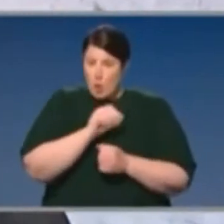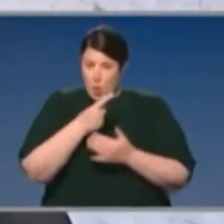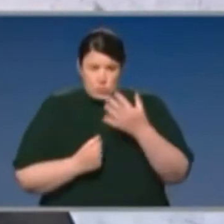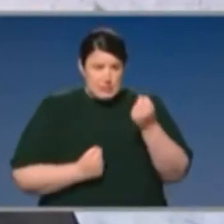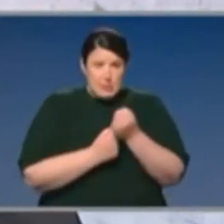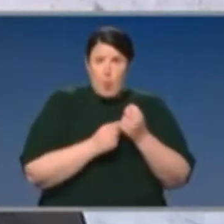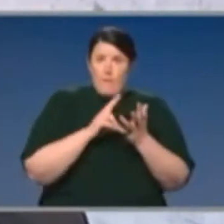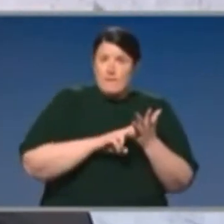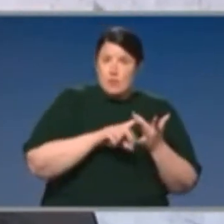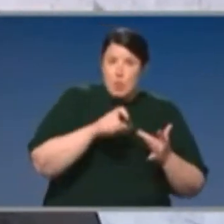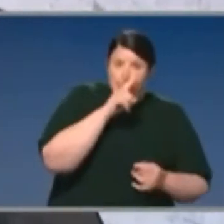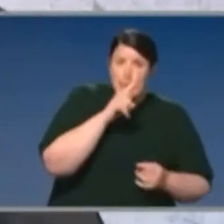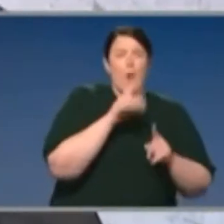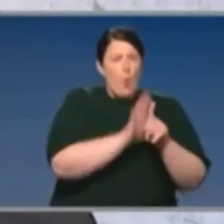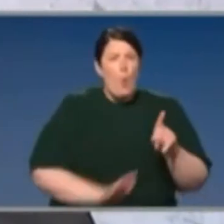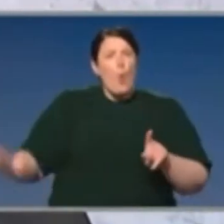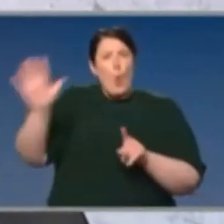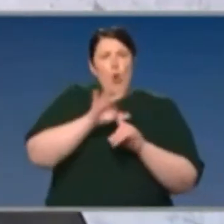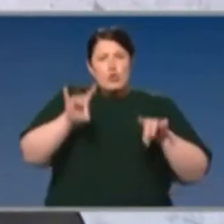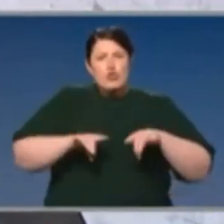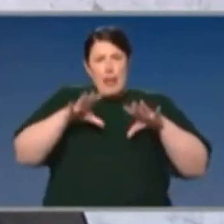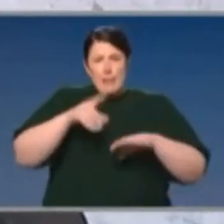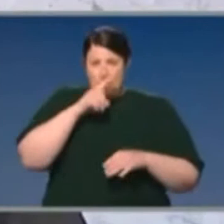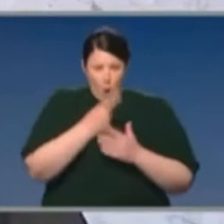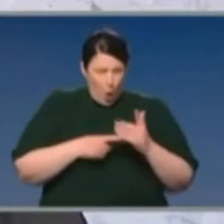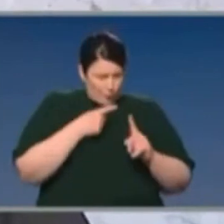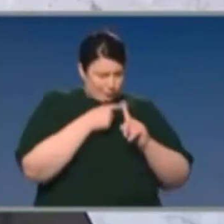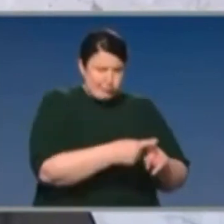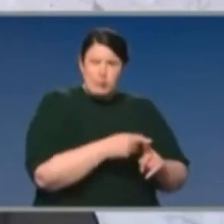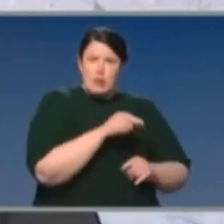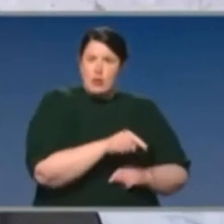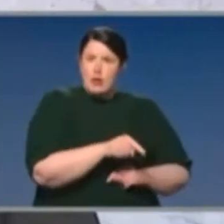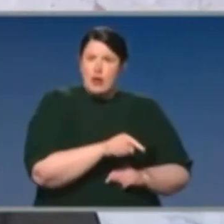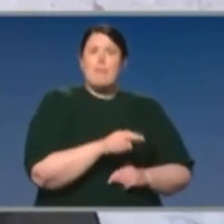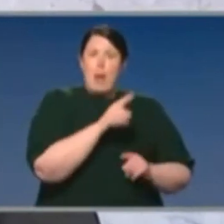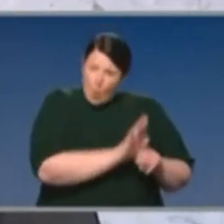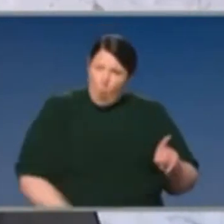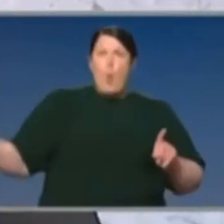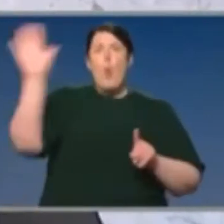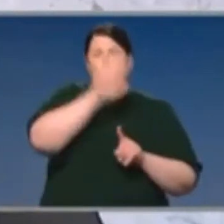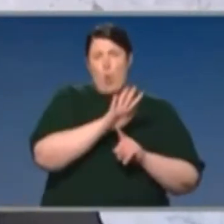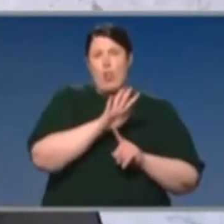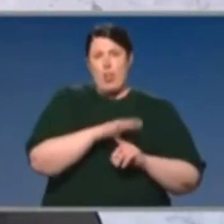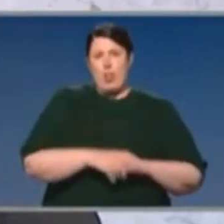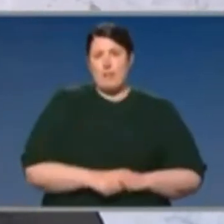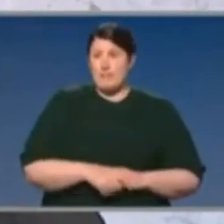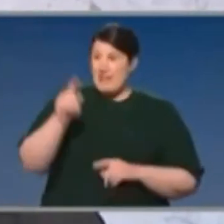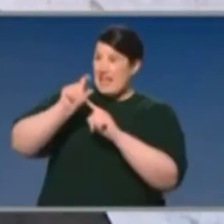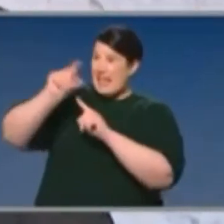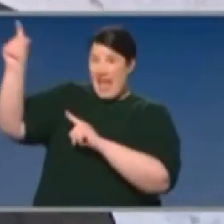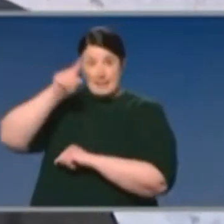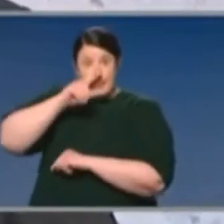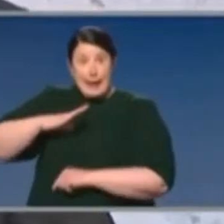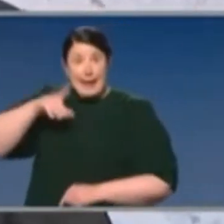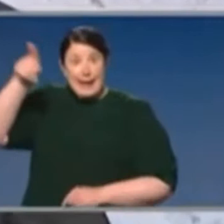Victorians, but all Australians. JobKeeper is a national program. JobKeeper is a program that is as important in Cairns as it